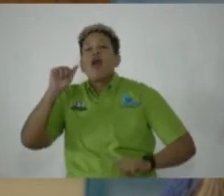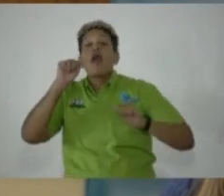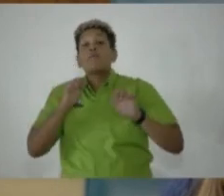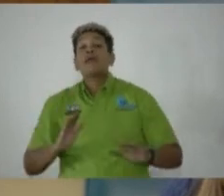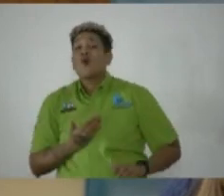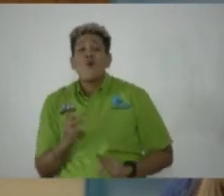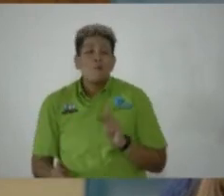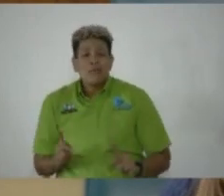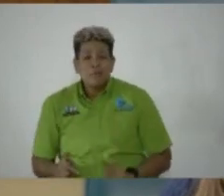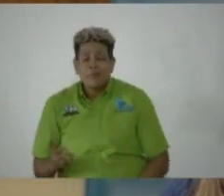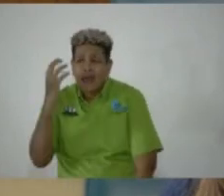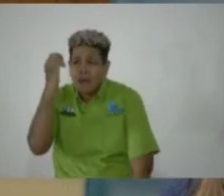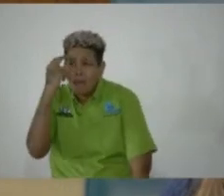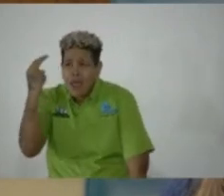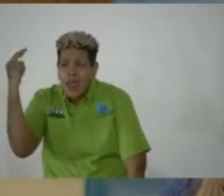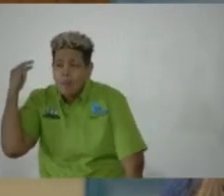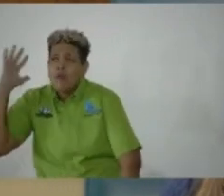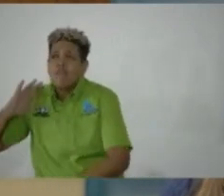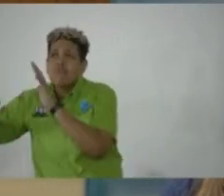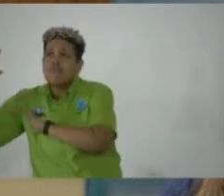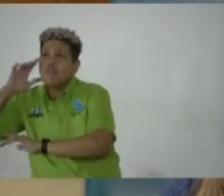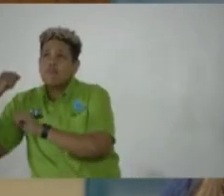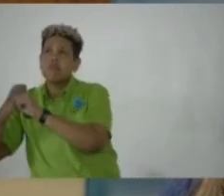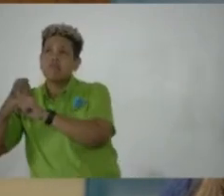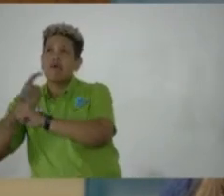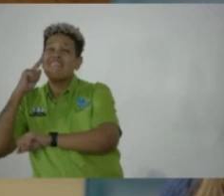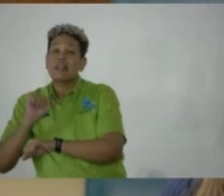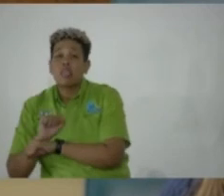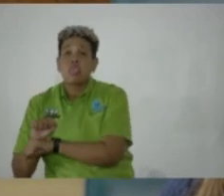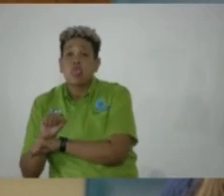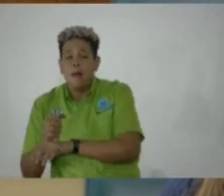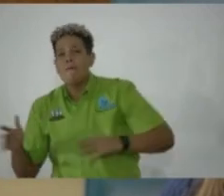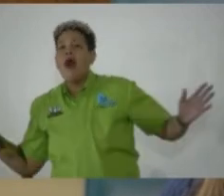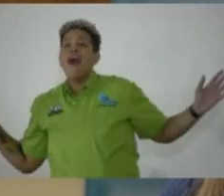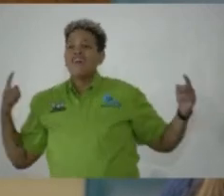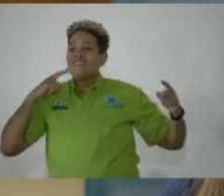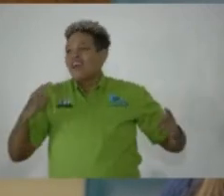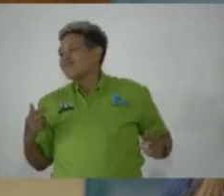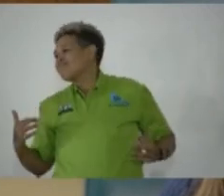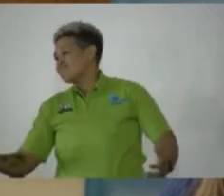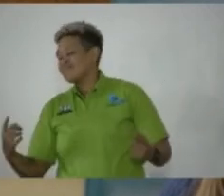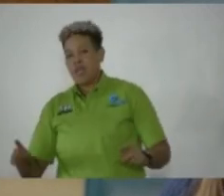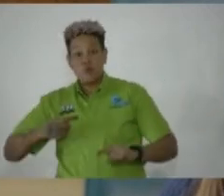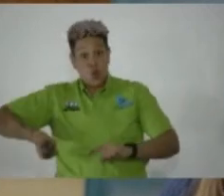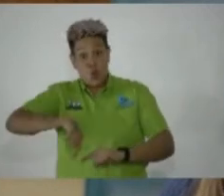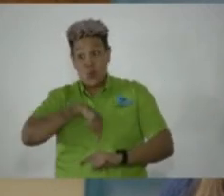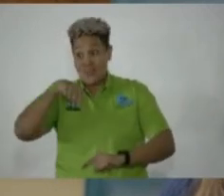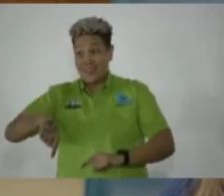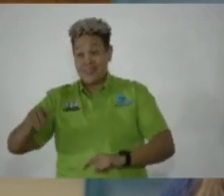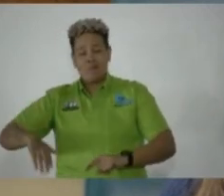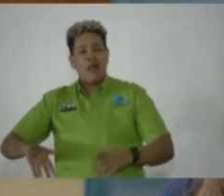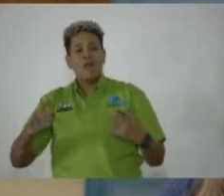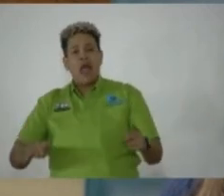and the memory of our ancestors, who he brought from chattelain enslavement to freedom, so that we, in this house